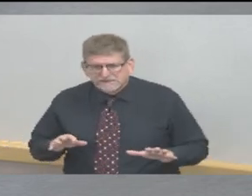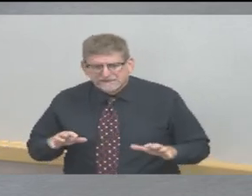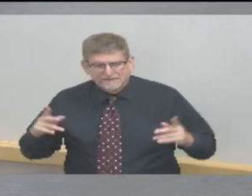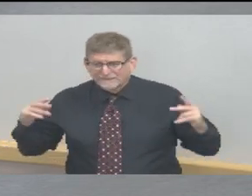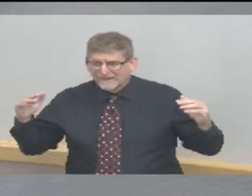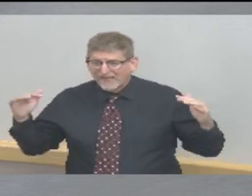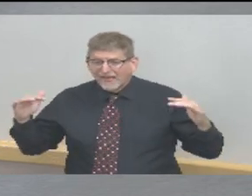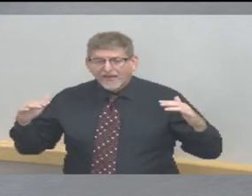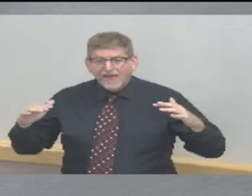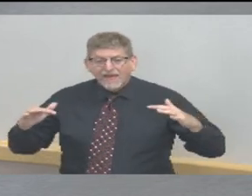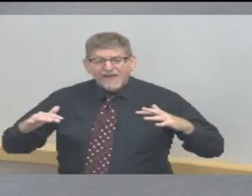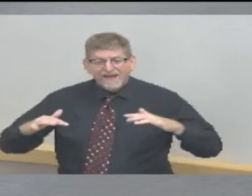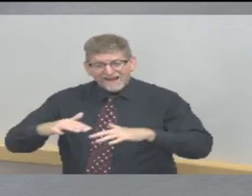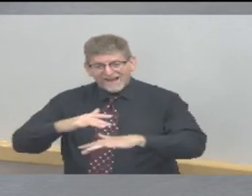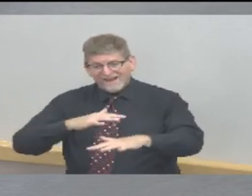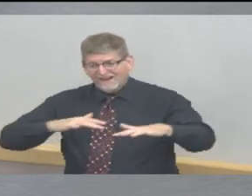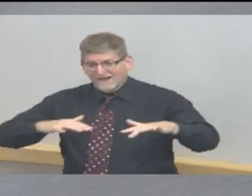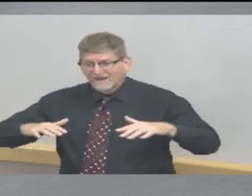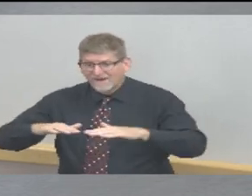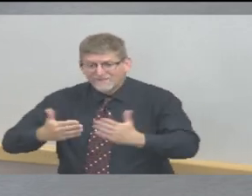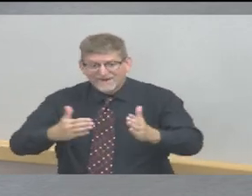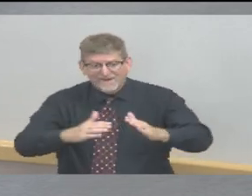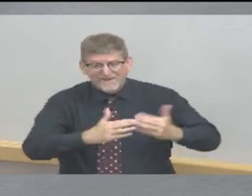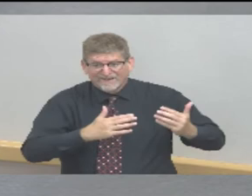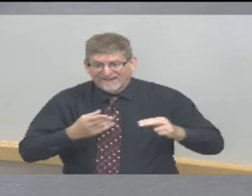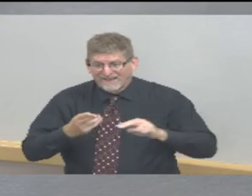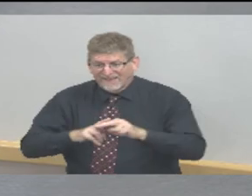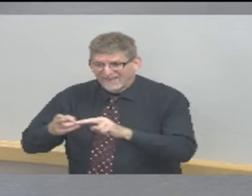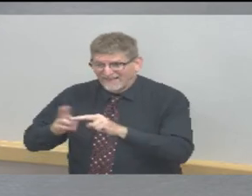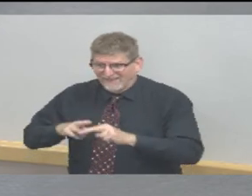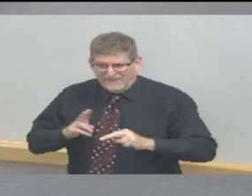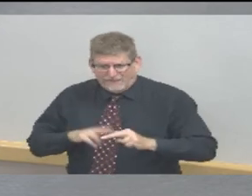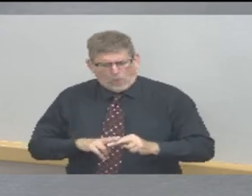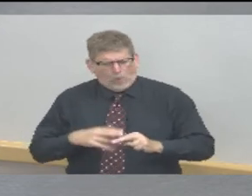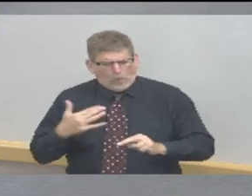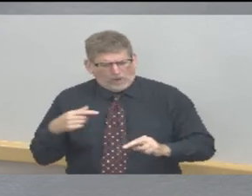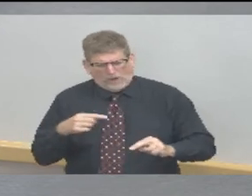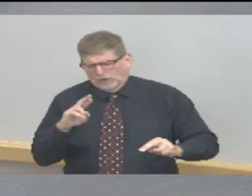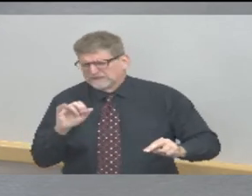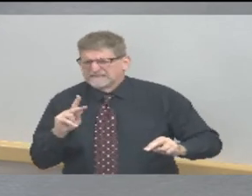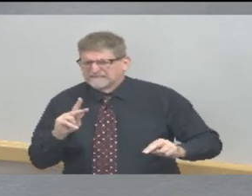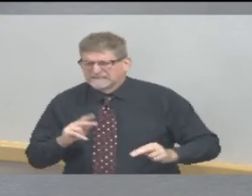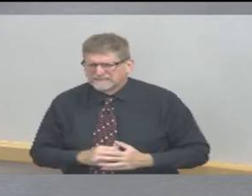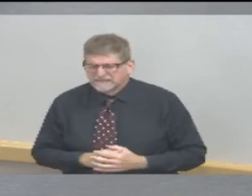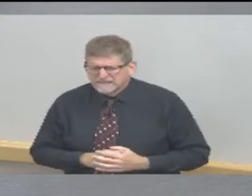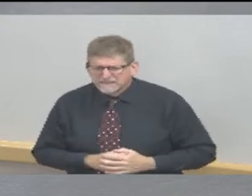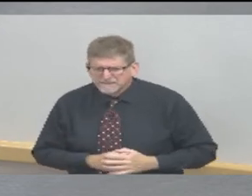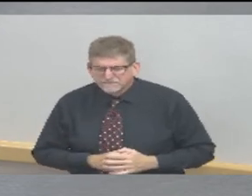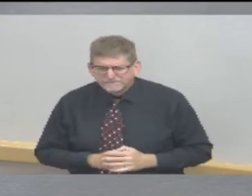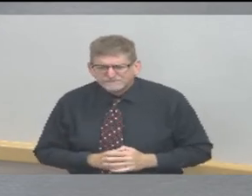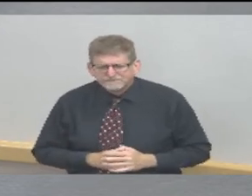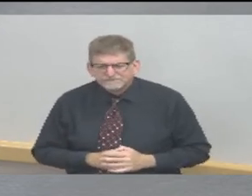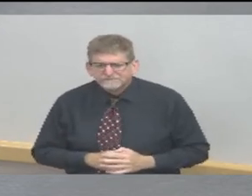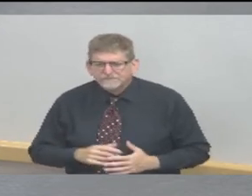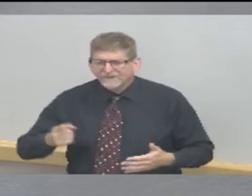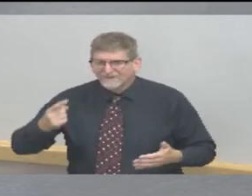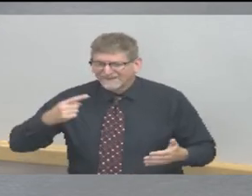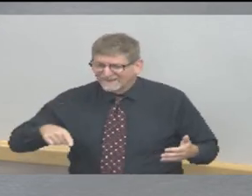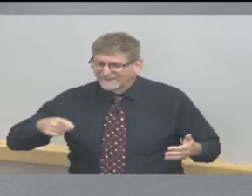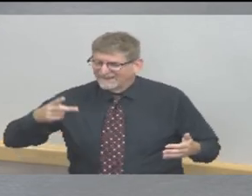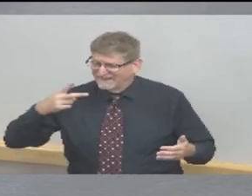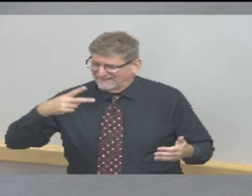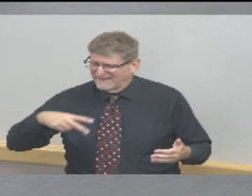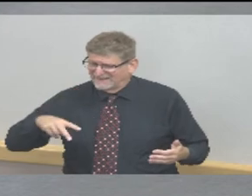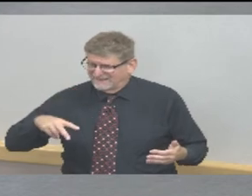up that could a week or more from now put more and more pressure on the most vulnerable in our